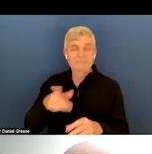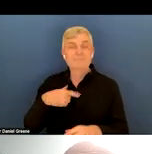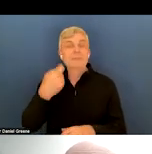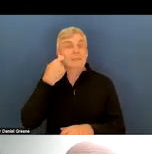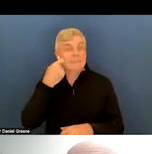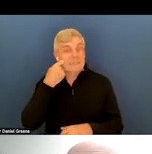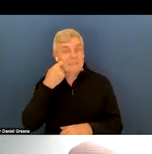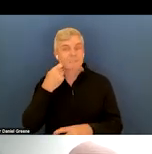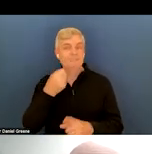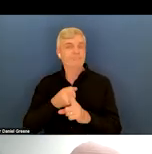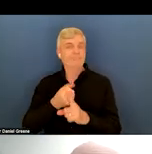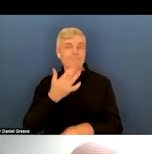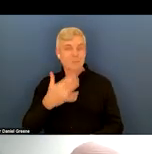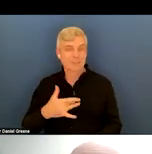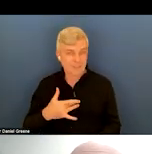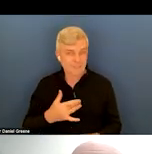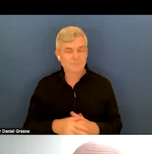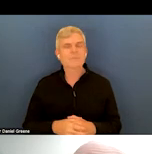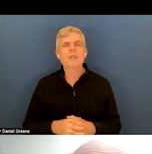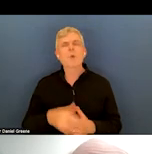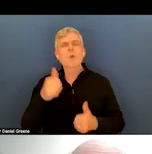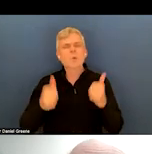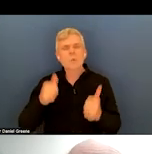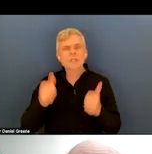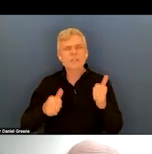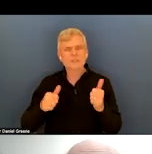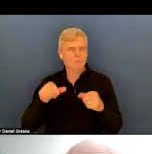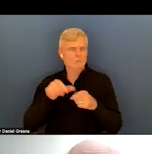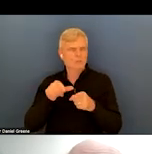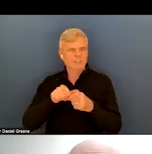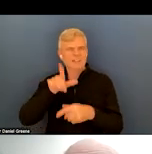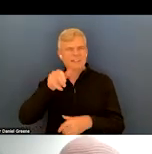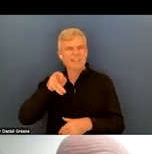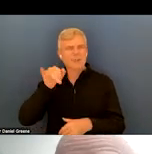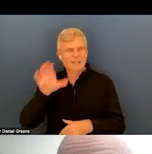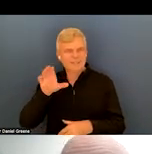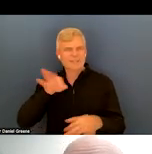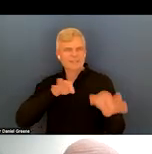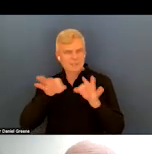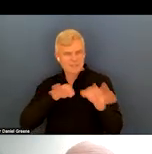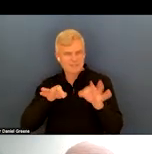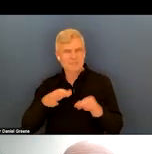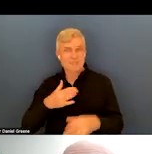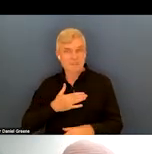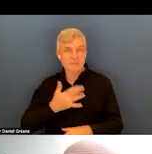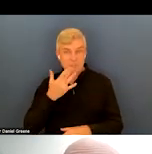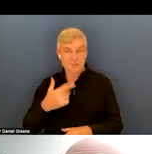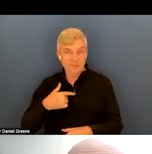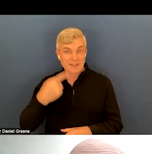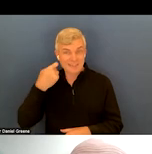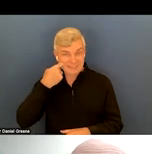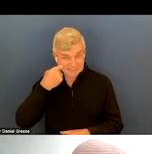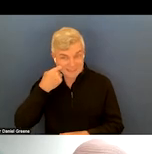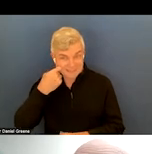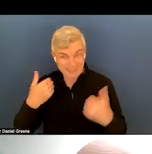now, which lyric. Describes the birthday that I just had. Paul